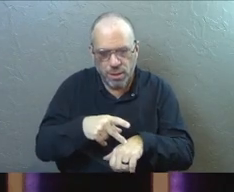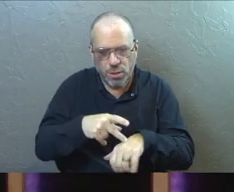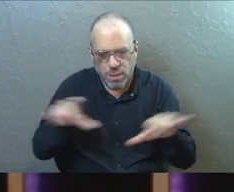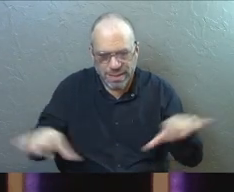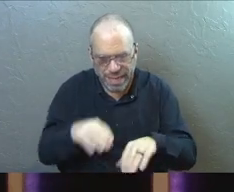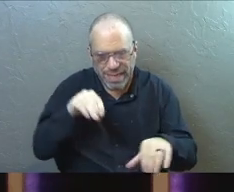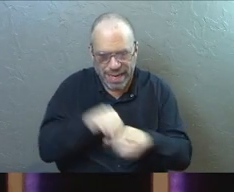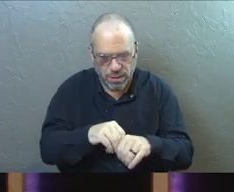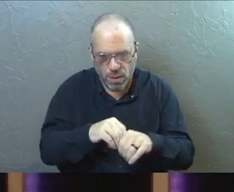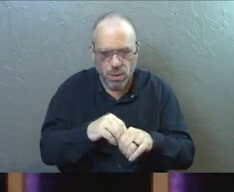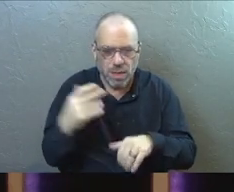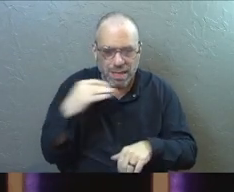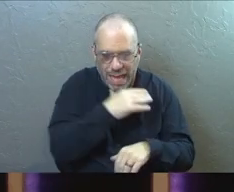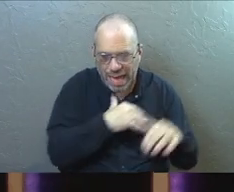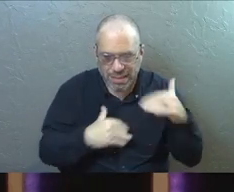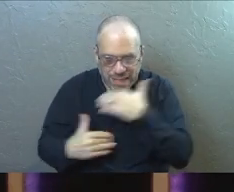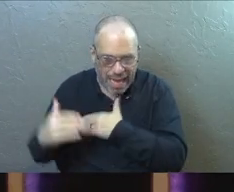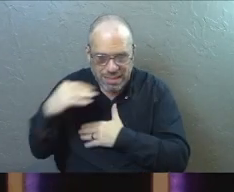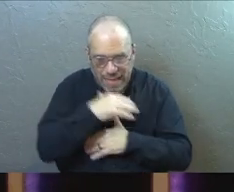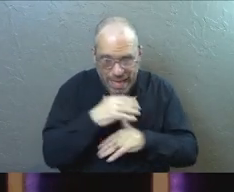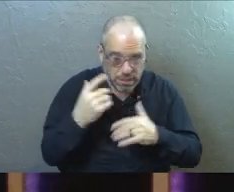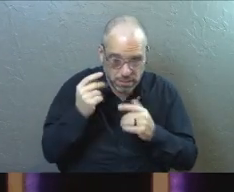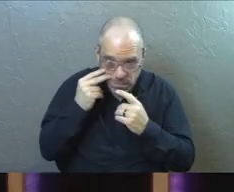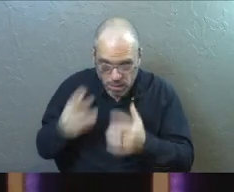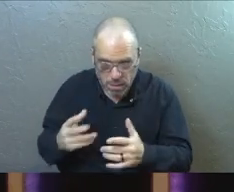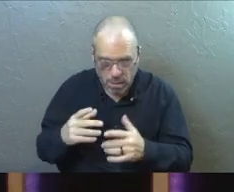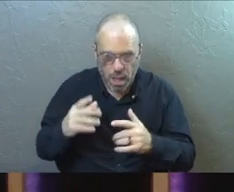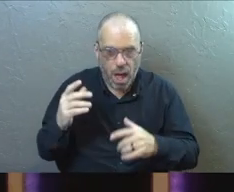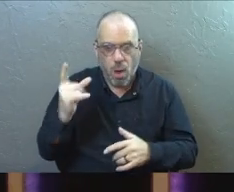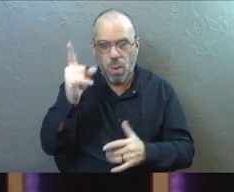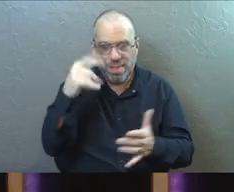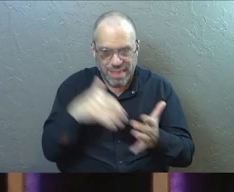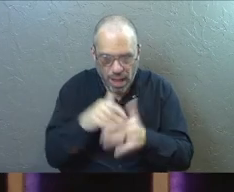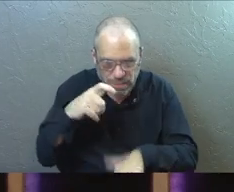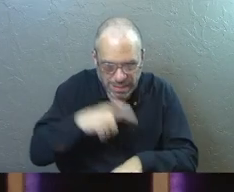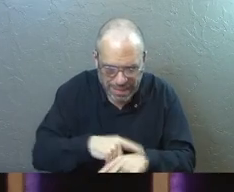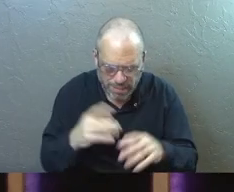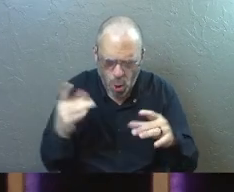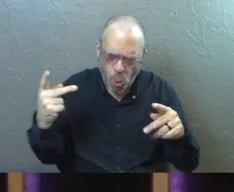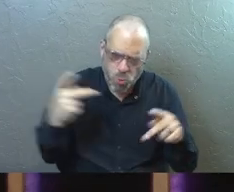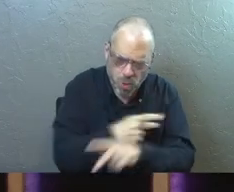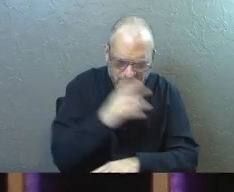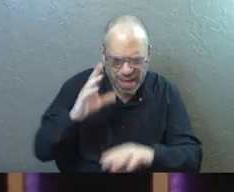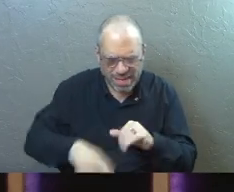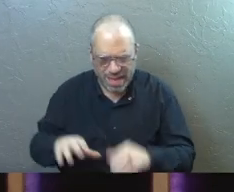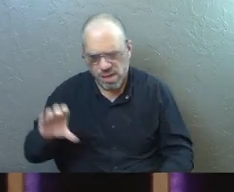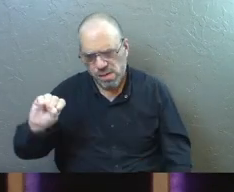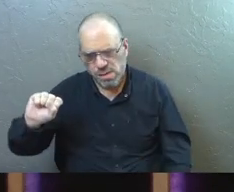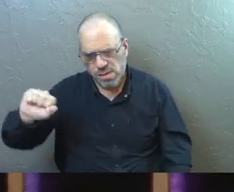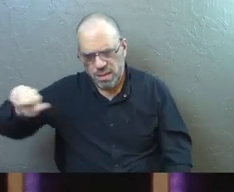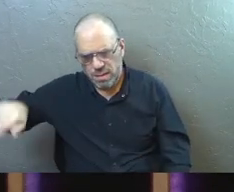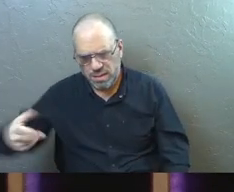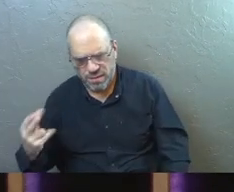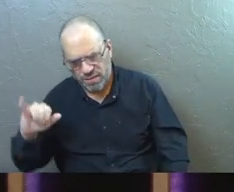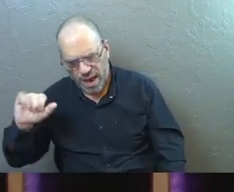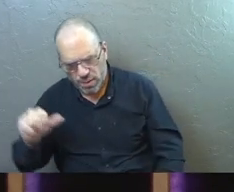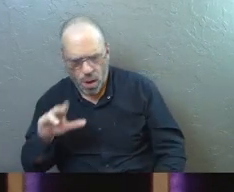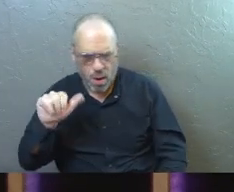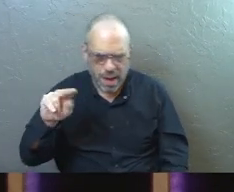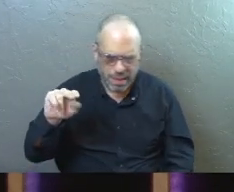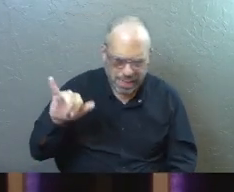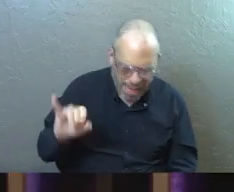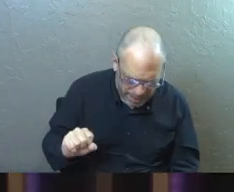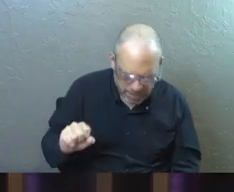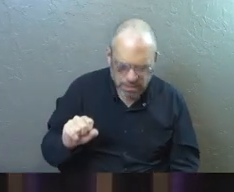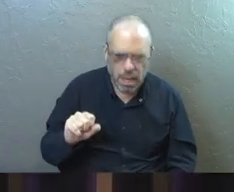those lies now rose before his very eyes. A thousand times more heinous than Sapphira's lies or of the man who